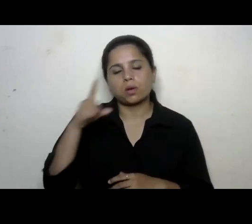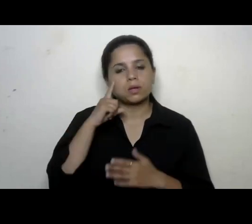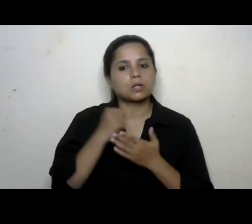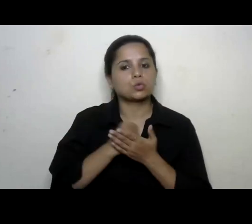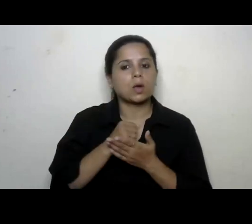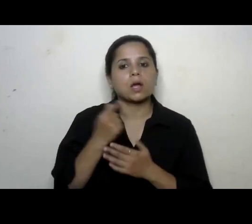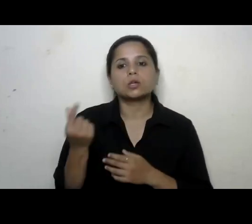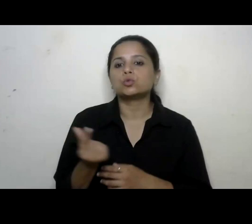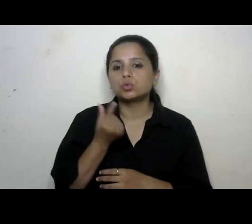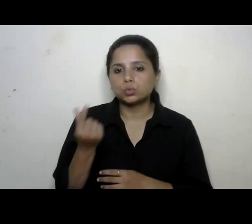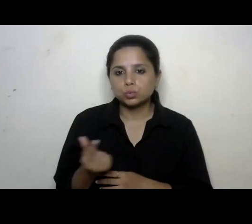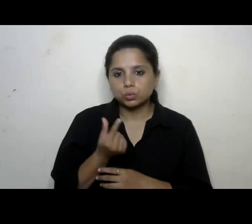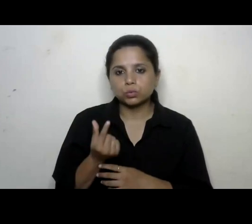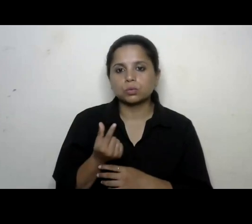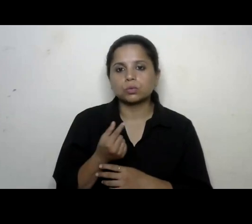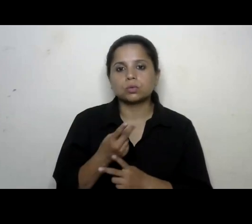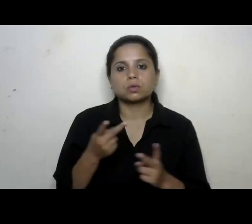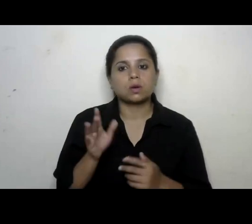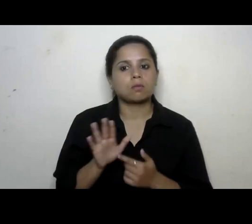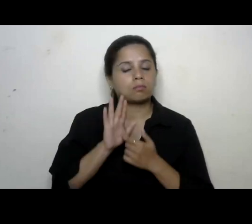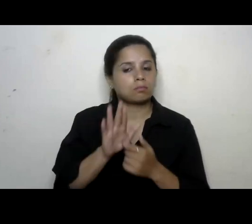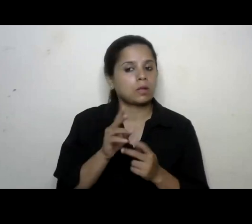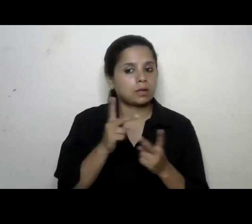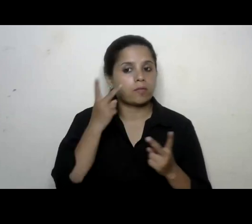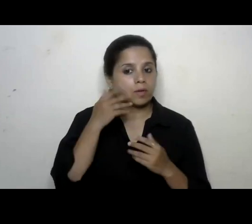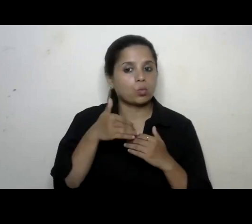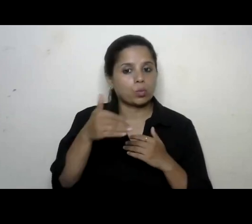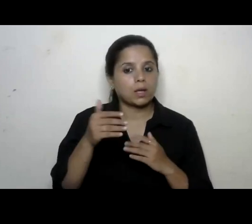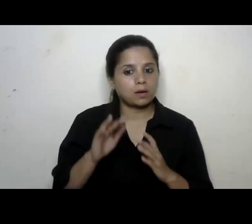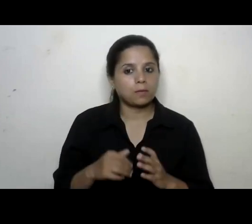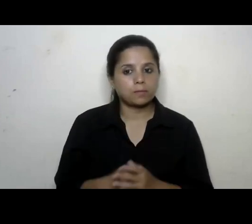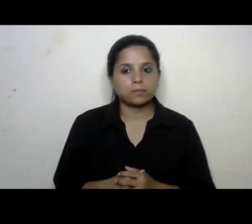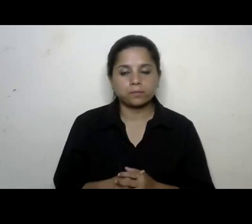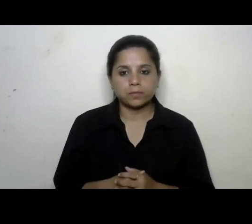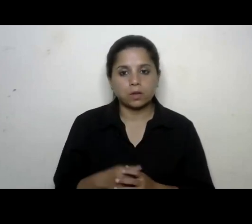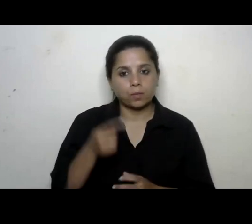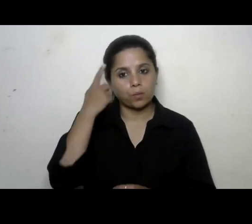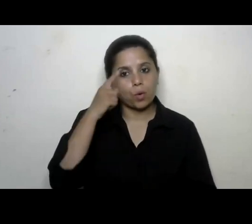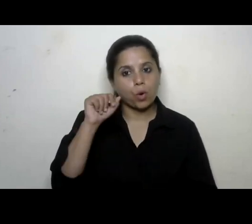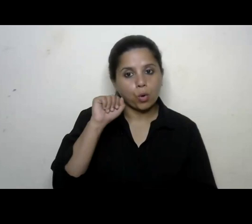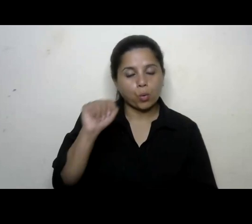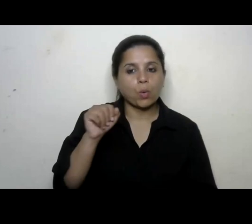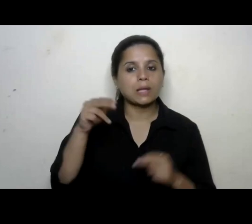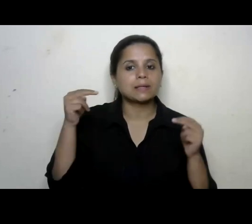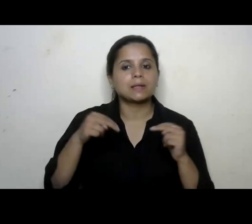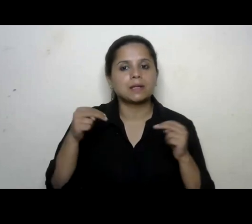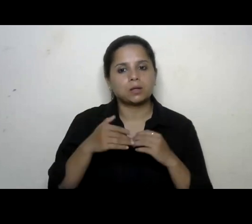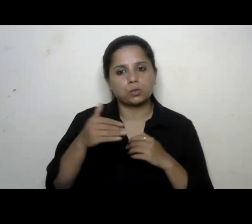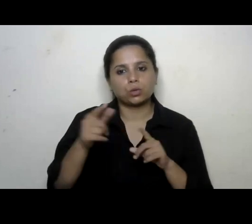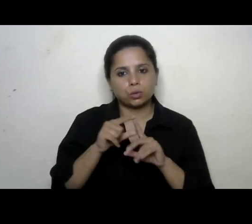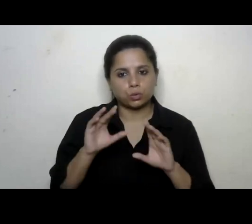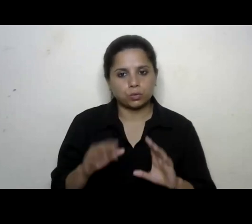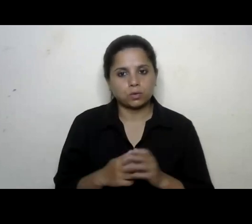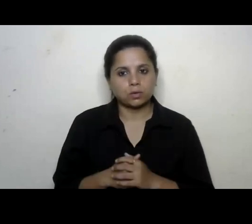use this huge repository for their requirement. And